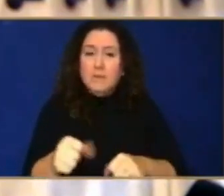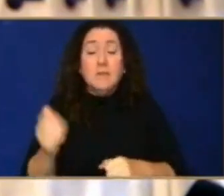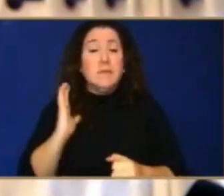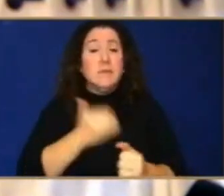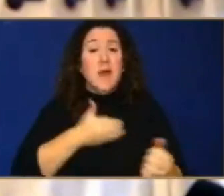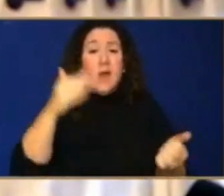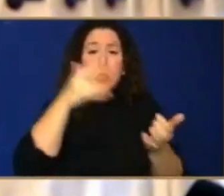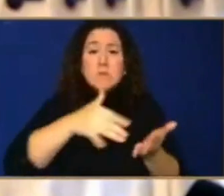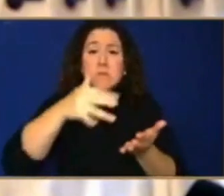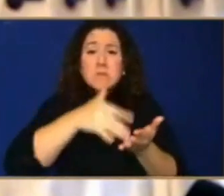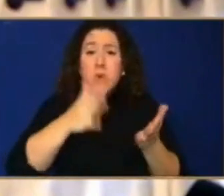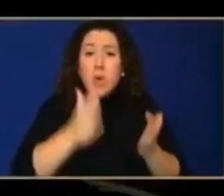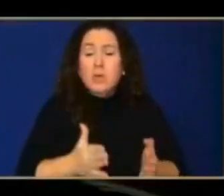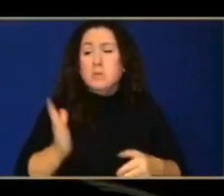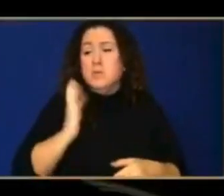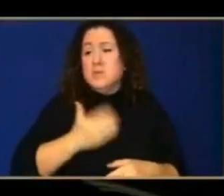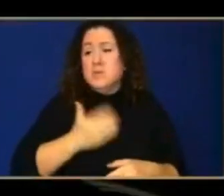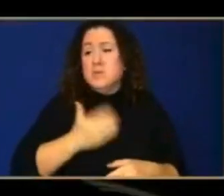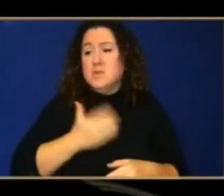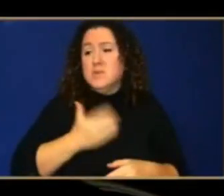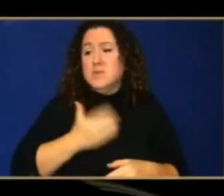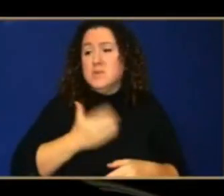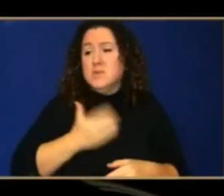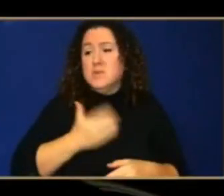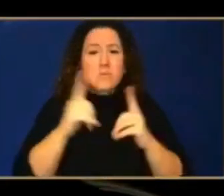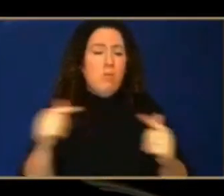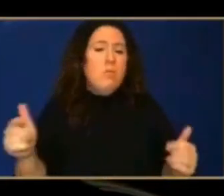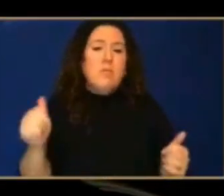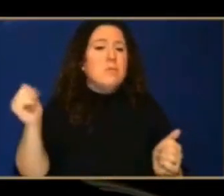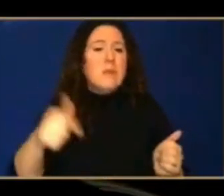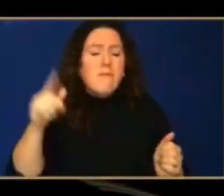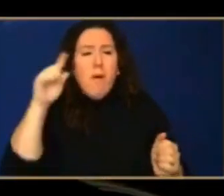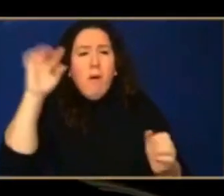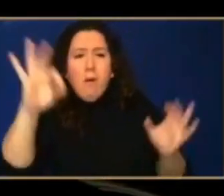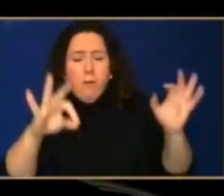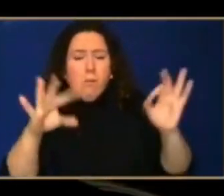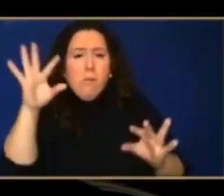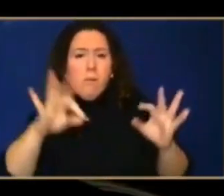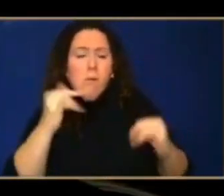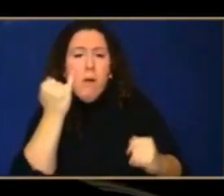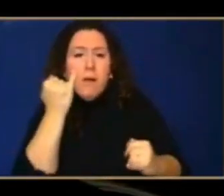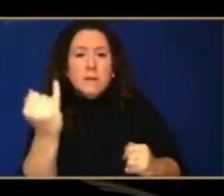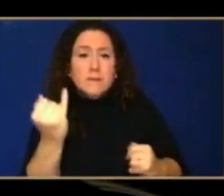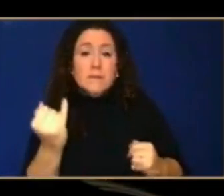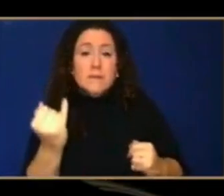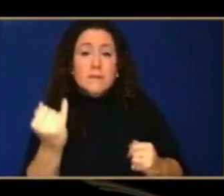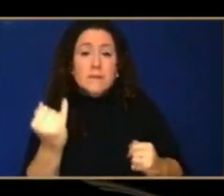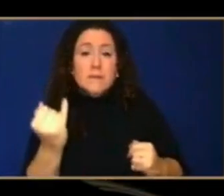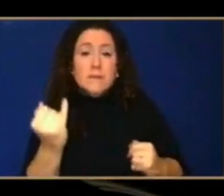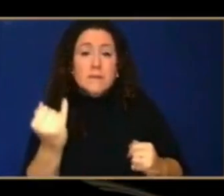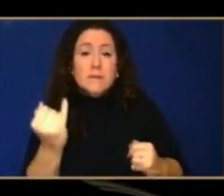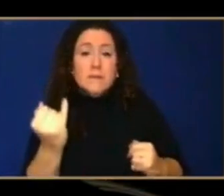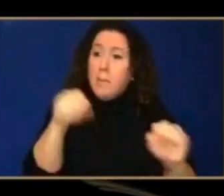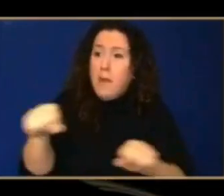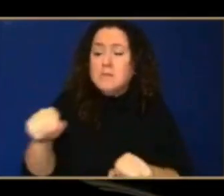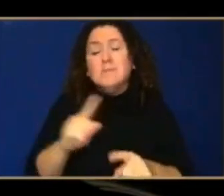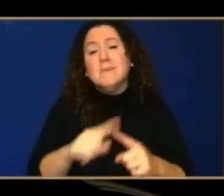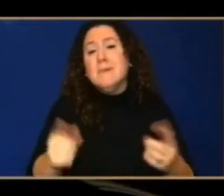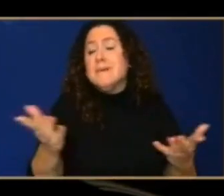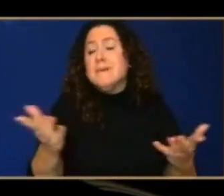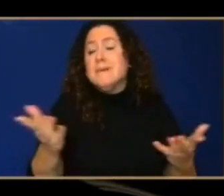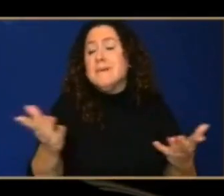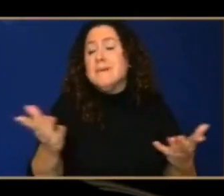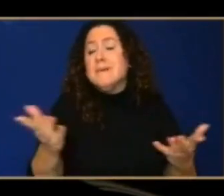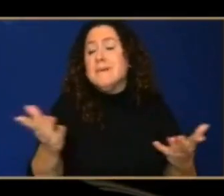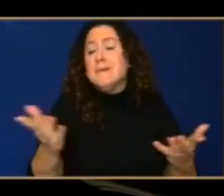are have proposed all these, they're all plausible ideas. And without additional observations from the time, it's hard to say for sure exactly what it was. What is exciting